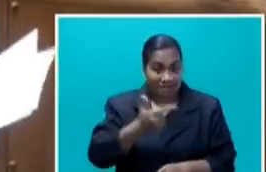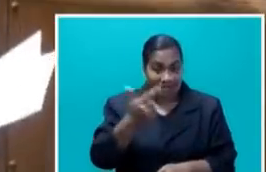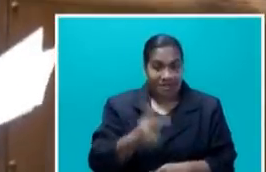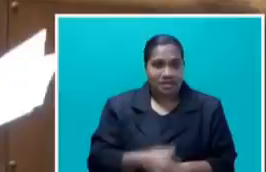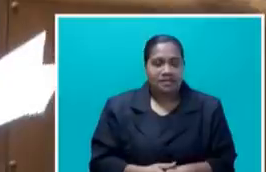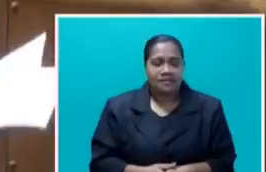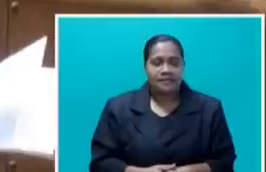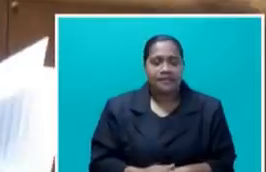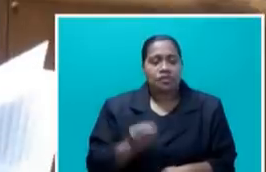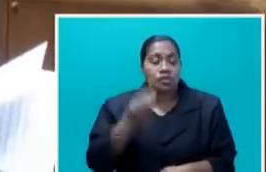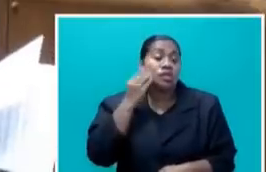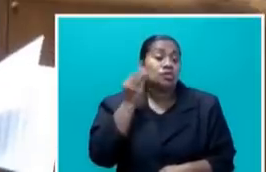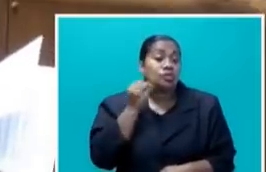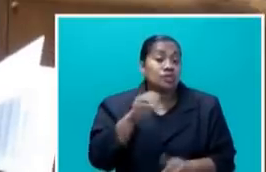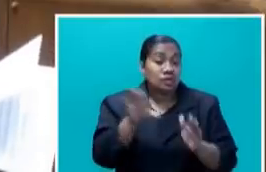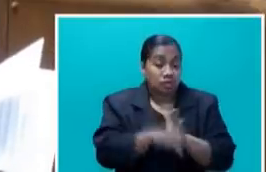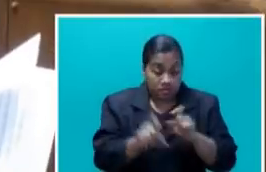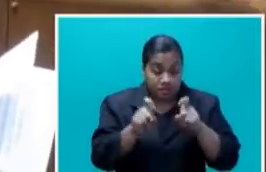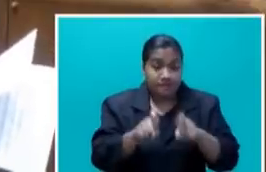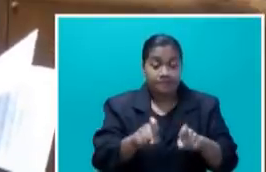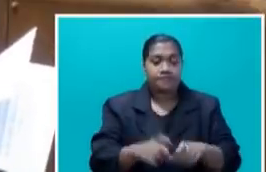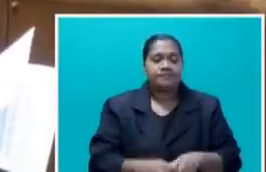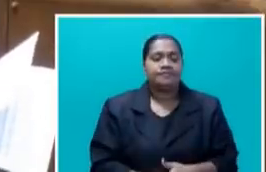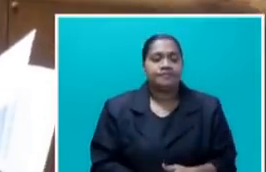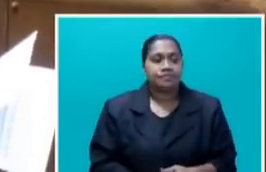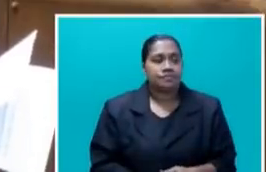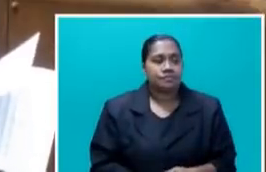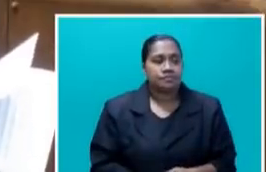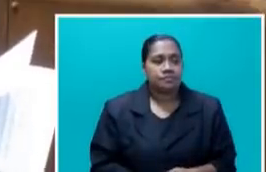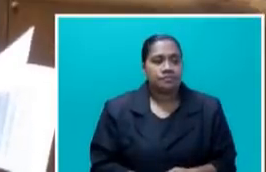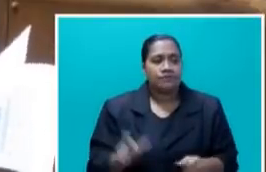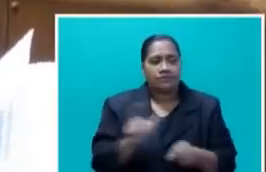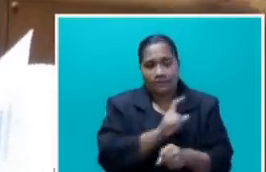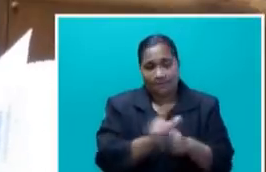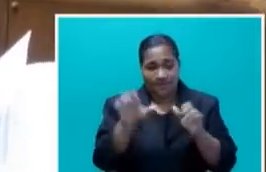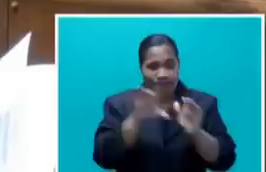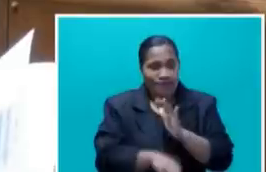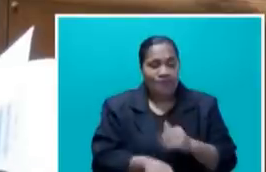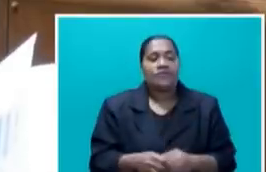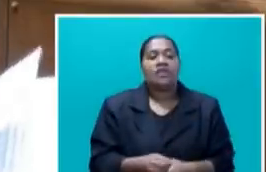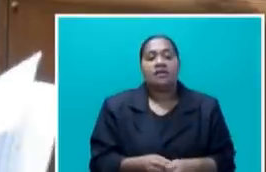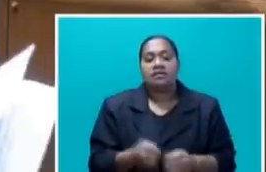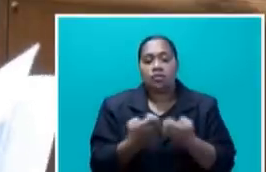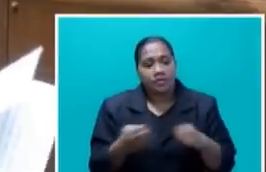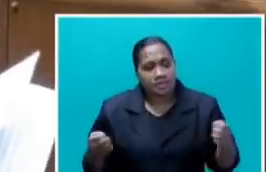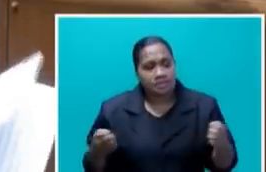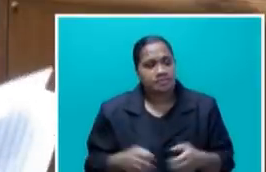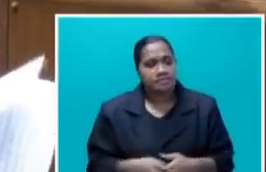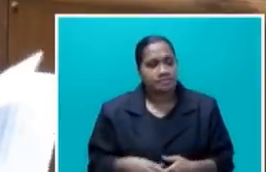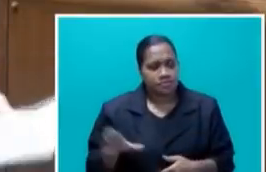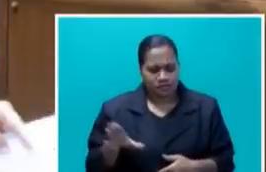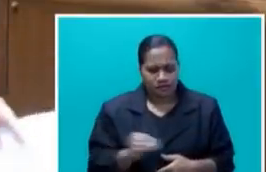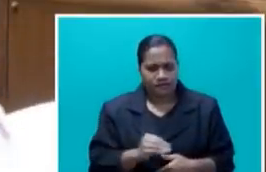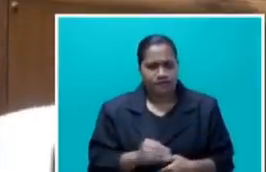remained, the factory maintenance cost, particularly labour cost, price of parts and equipment for the factory have significantly